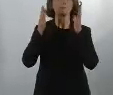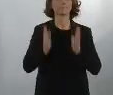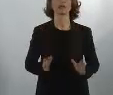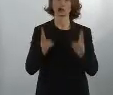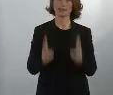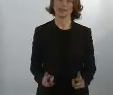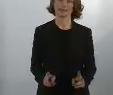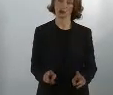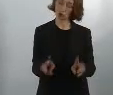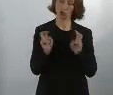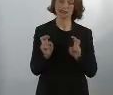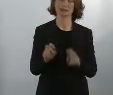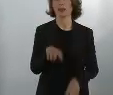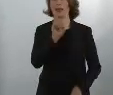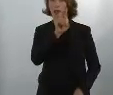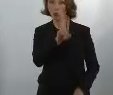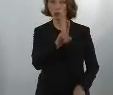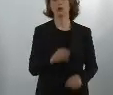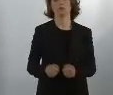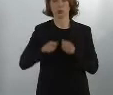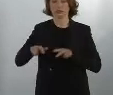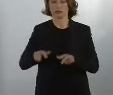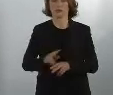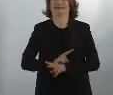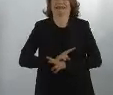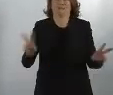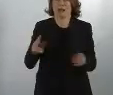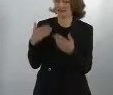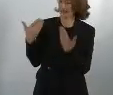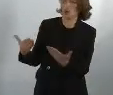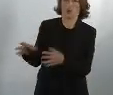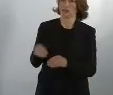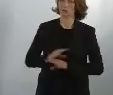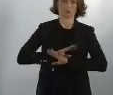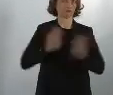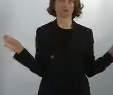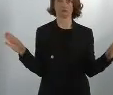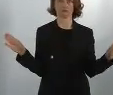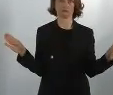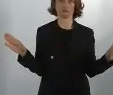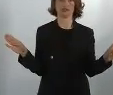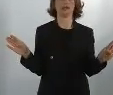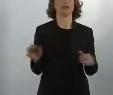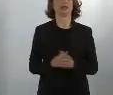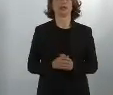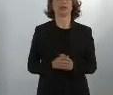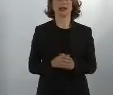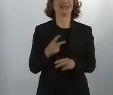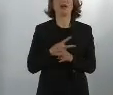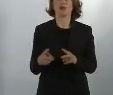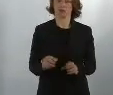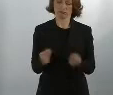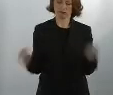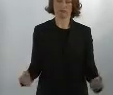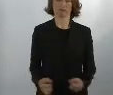we also take human rights into account. The European Union and the federal government will never say yes to such a